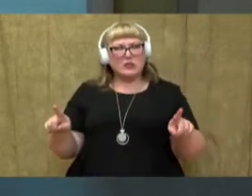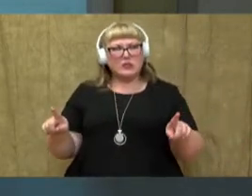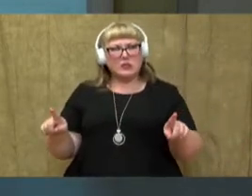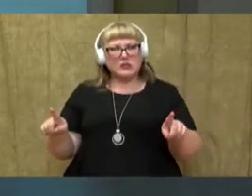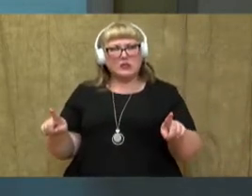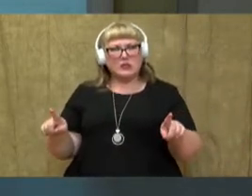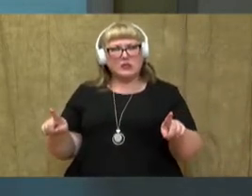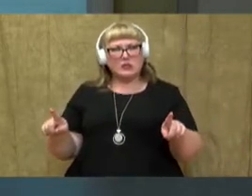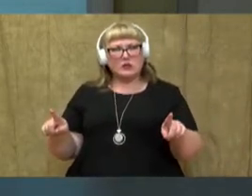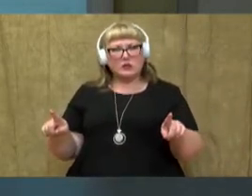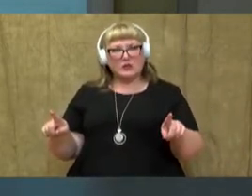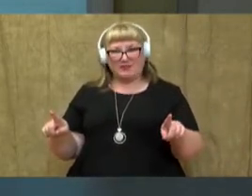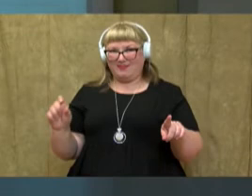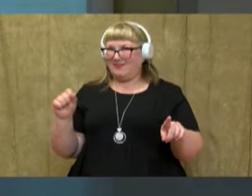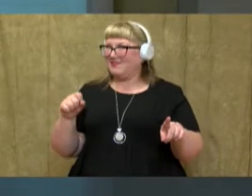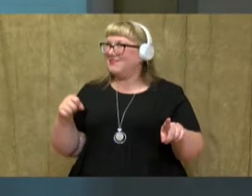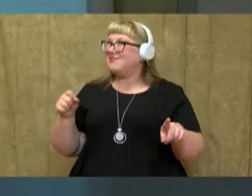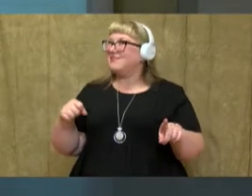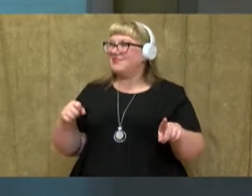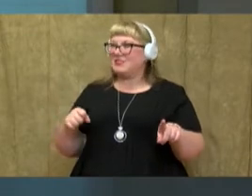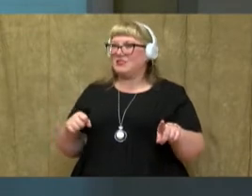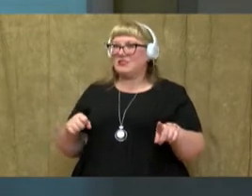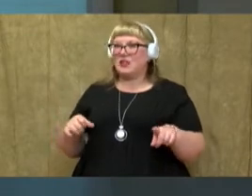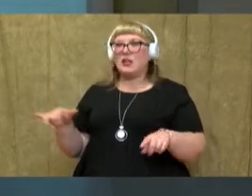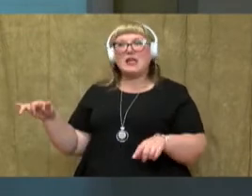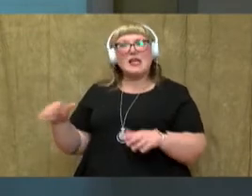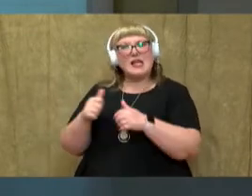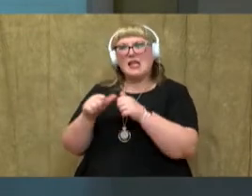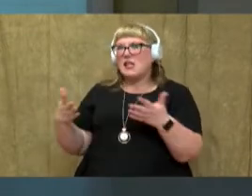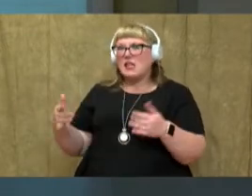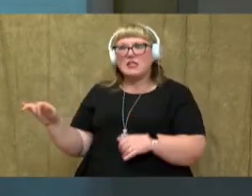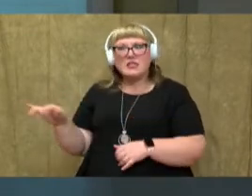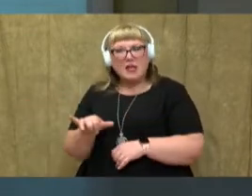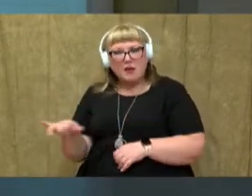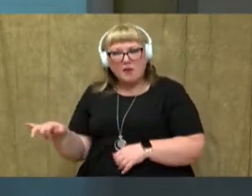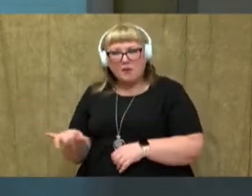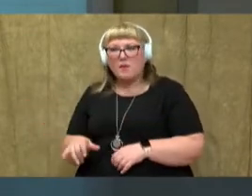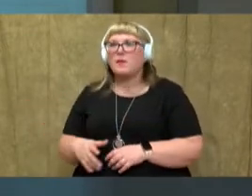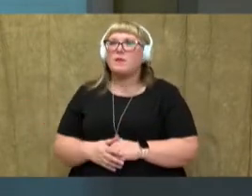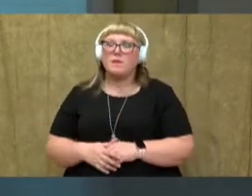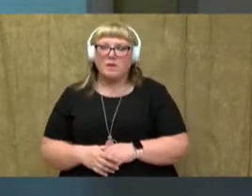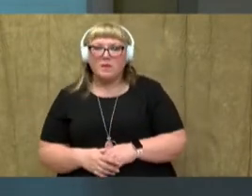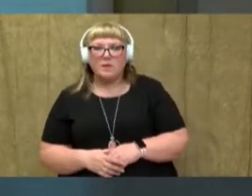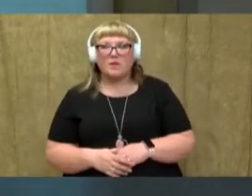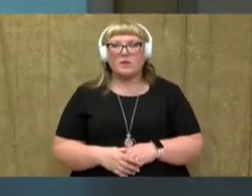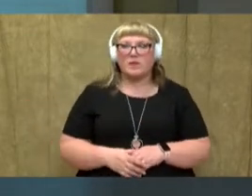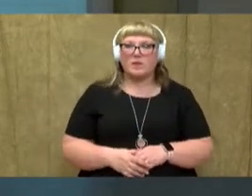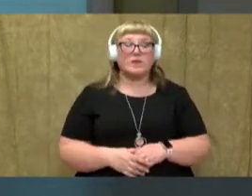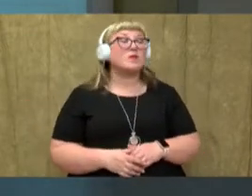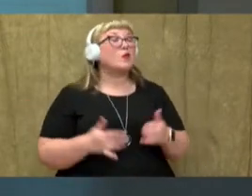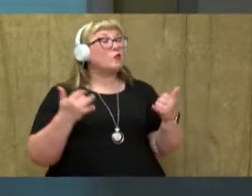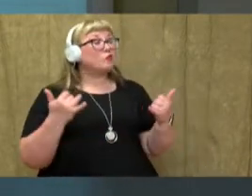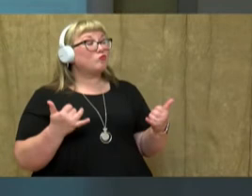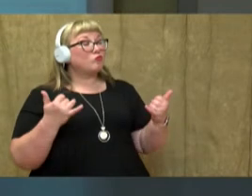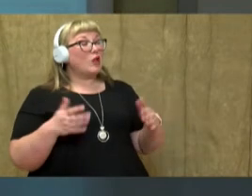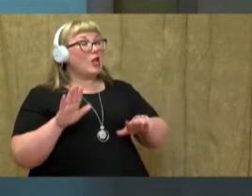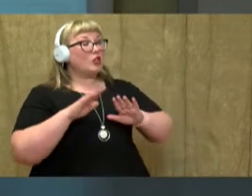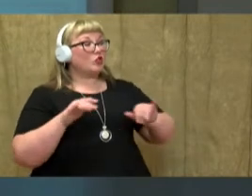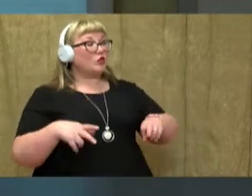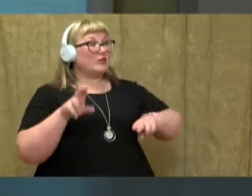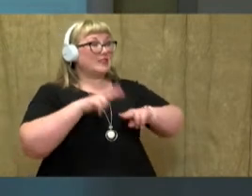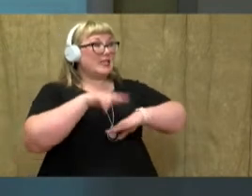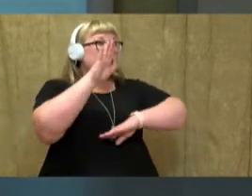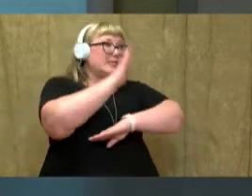your classroom? Do you see anything that's the same? Good job. Today, children sit at